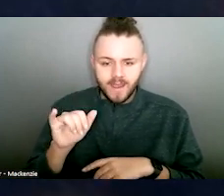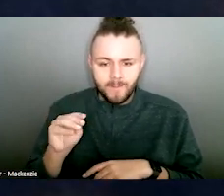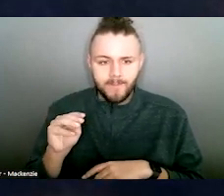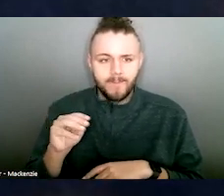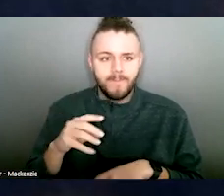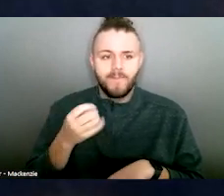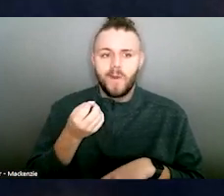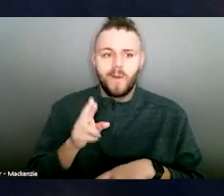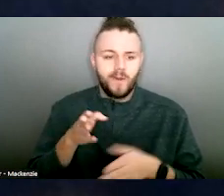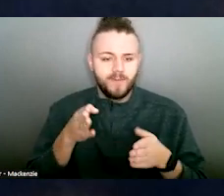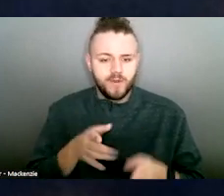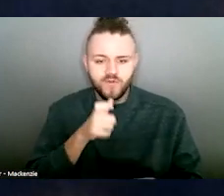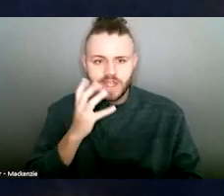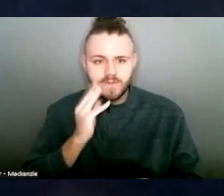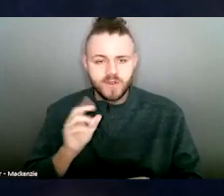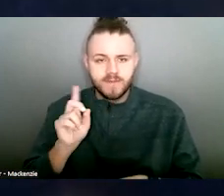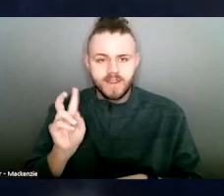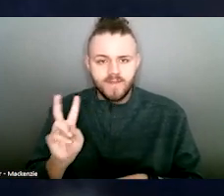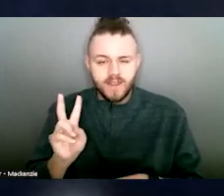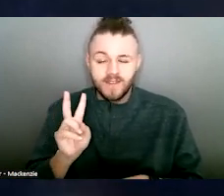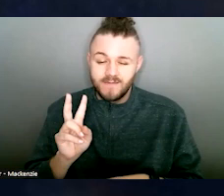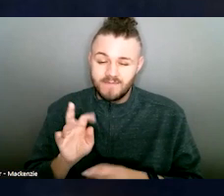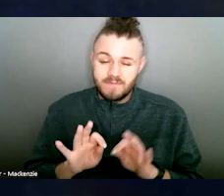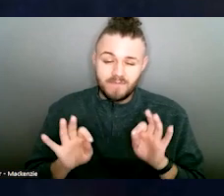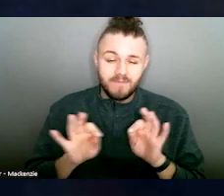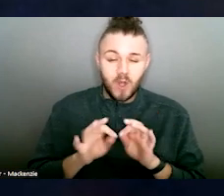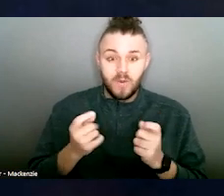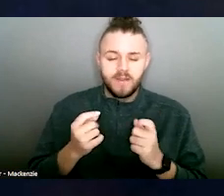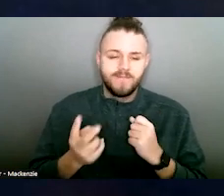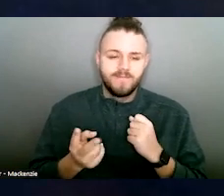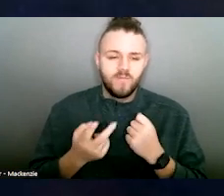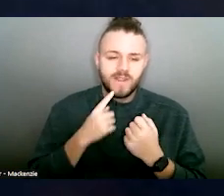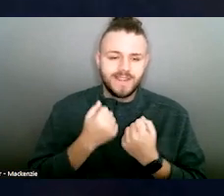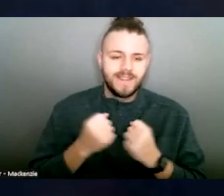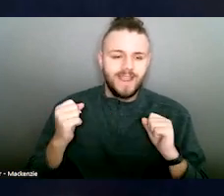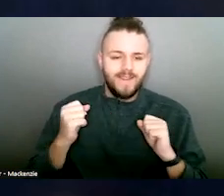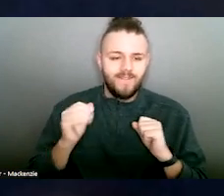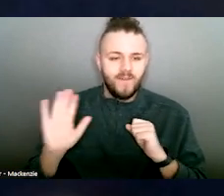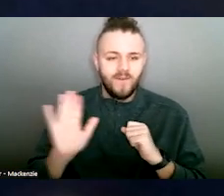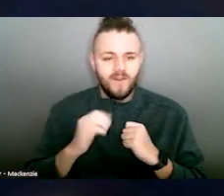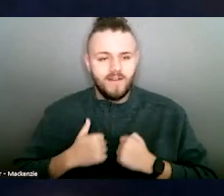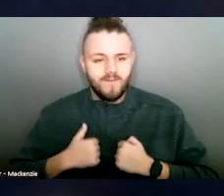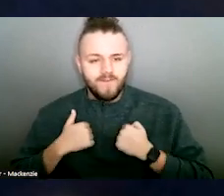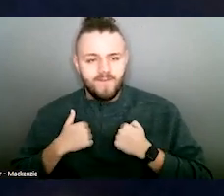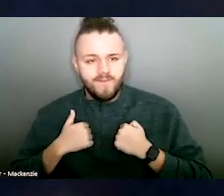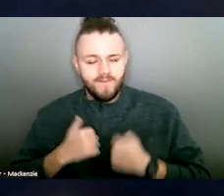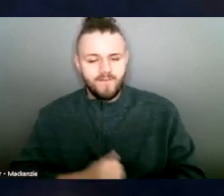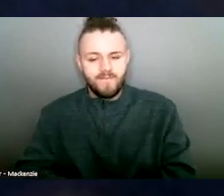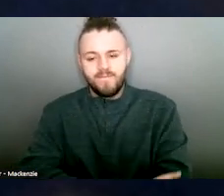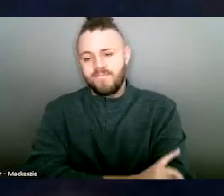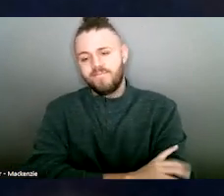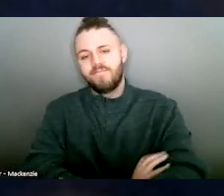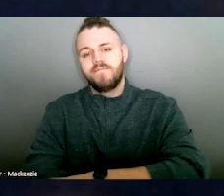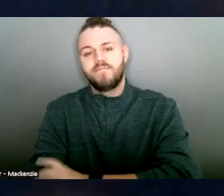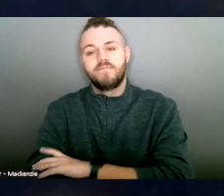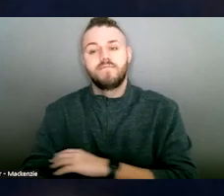importantly, most importantly, it will save limits. So here's what I want you to say. I want you to not